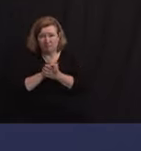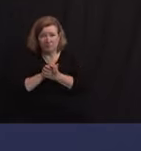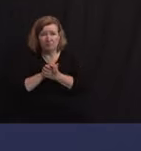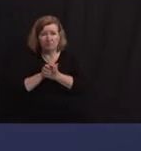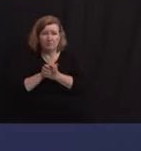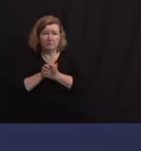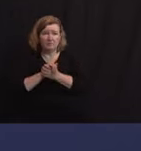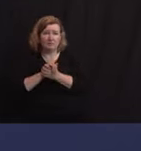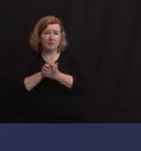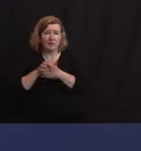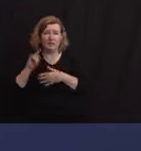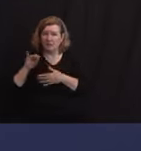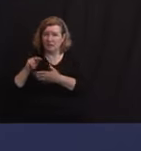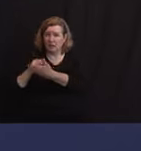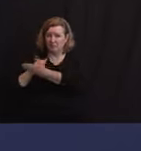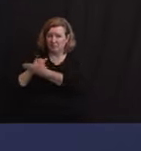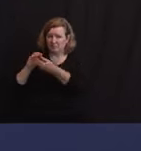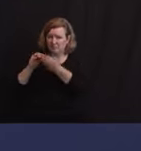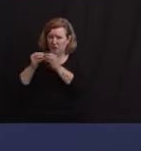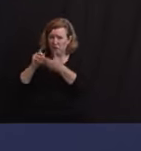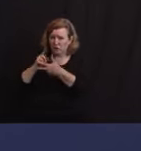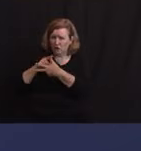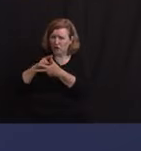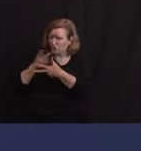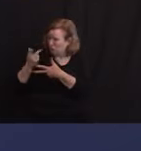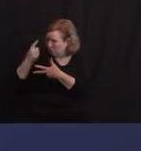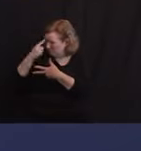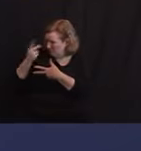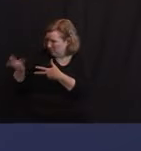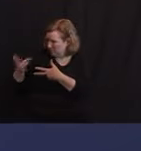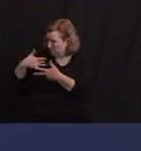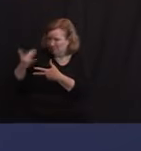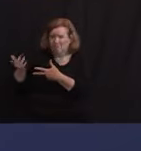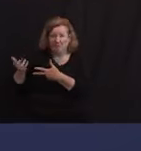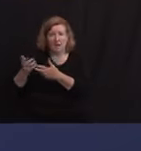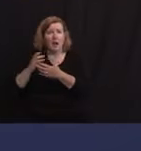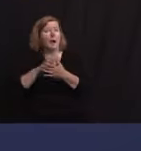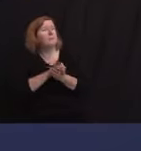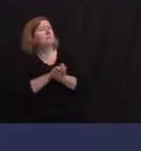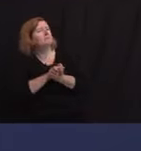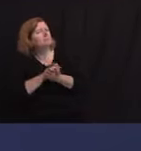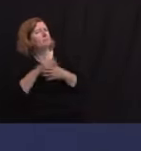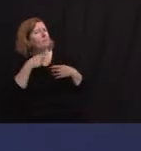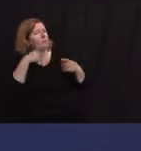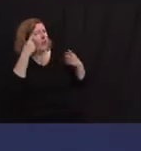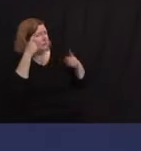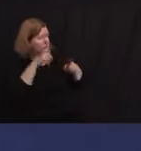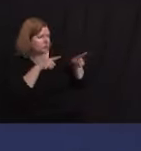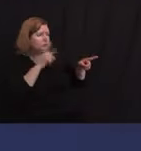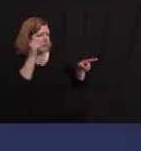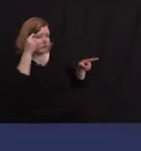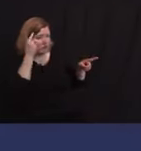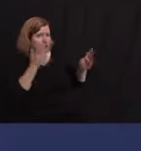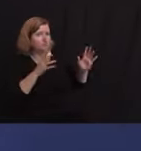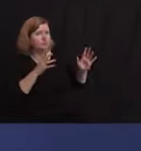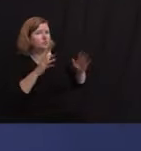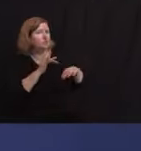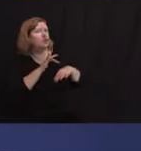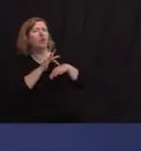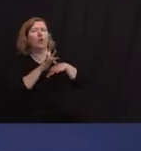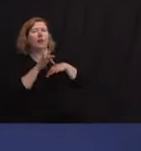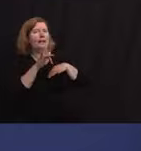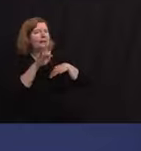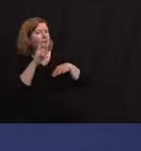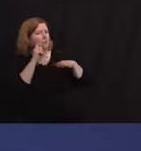how do you feel about the numbers of late? And where do you think we are right now? I would agree with you, Governor, that it might be a little too early to predict